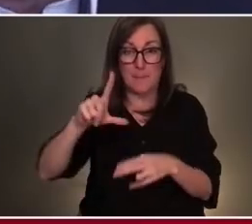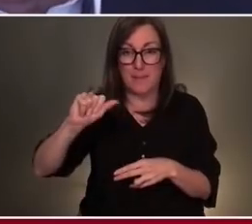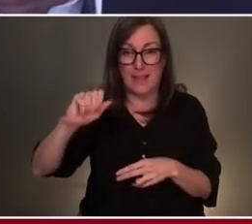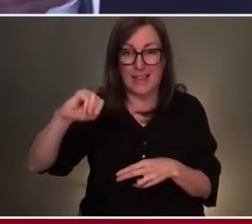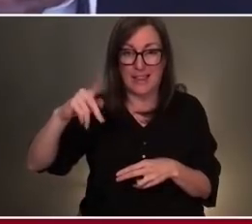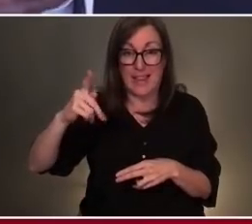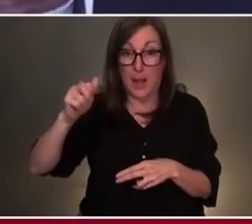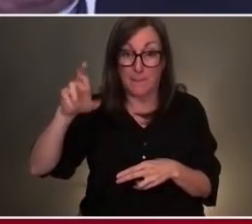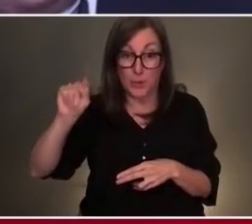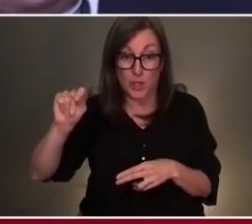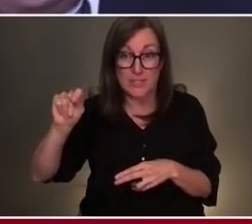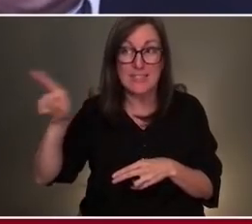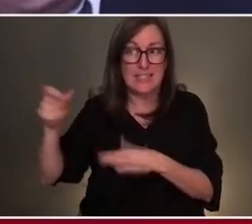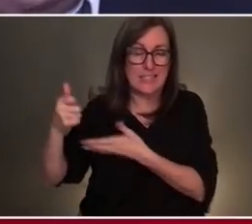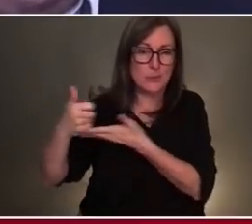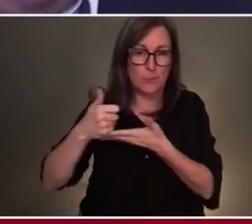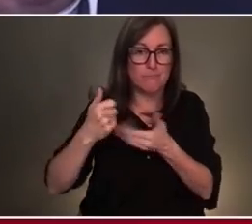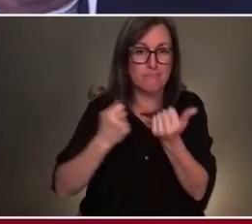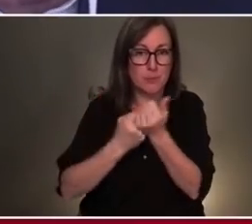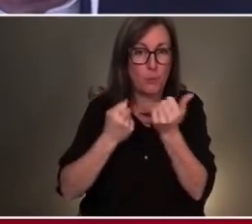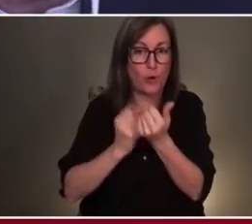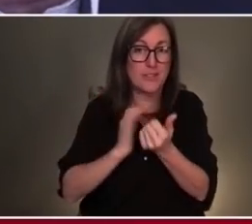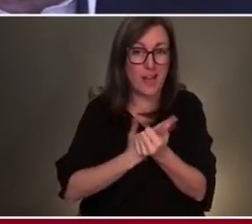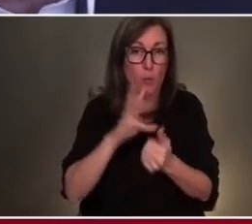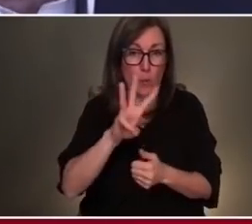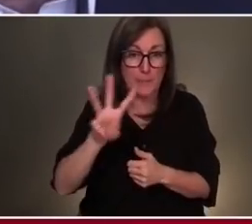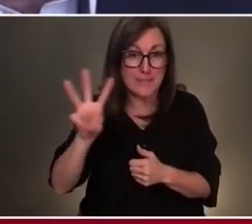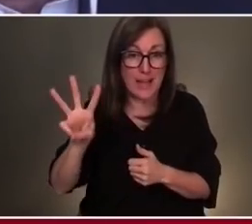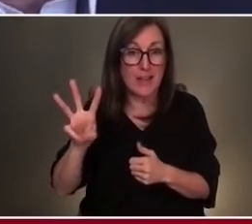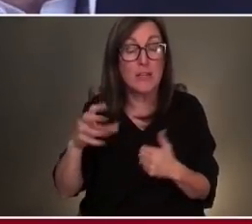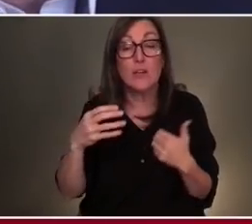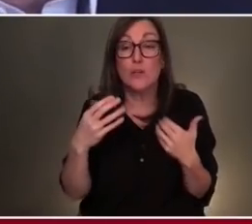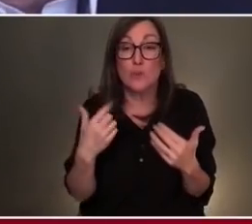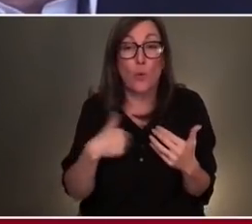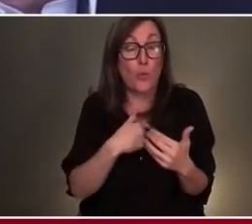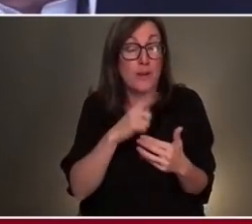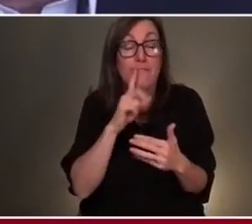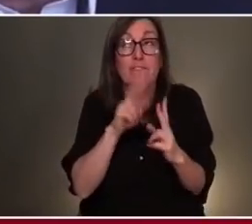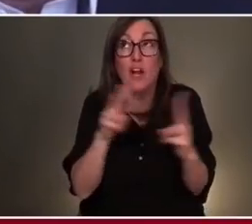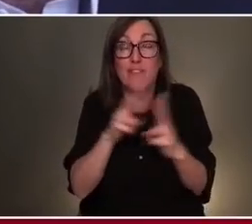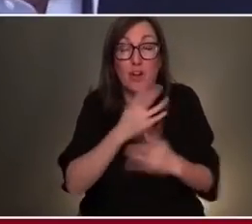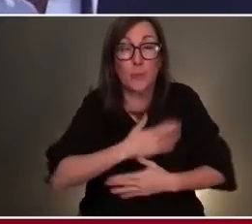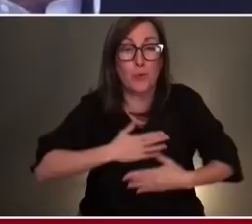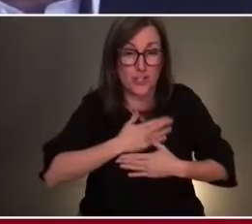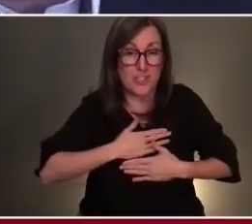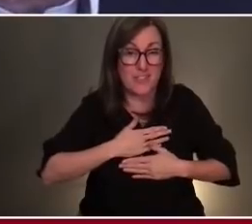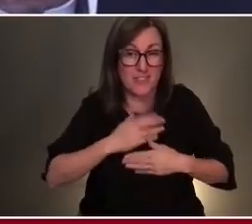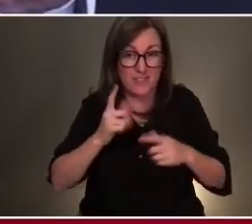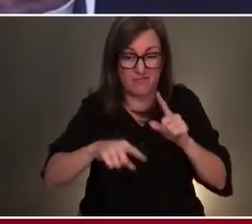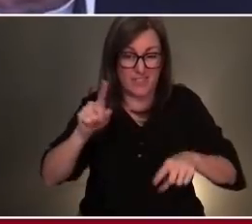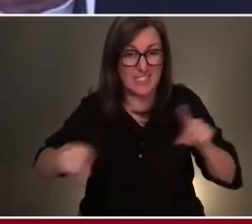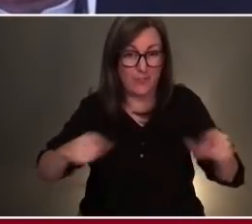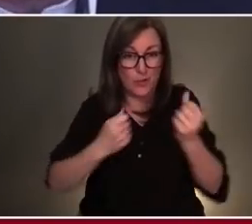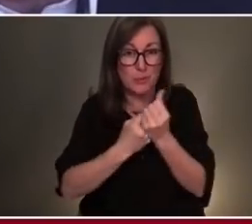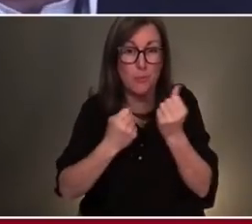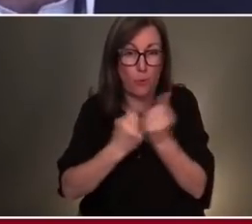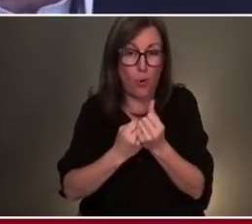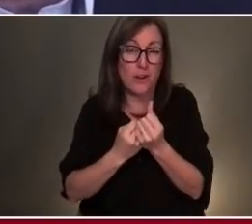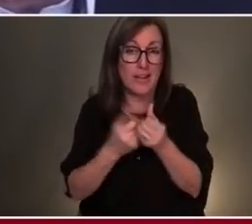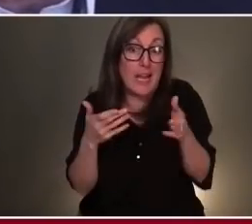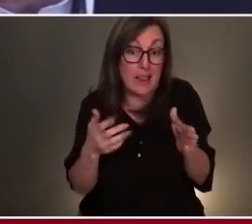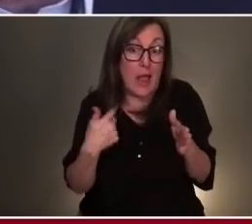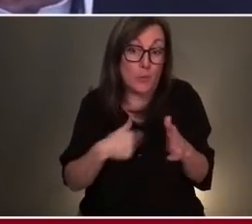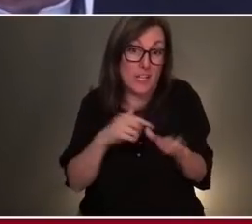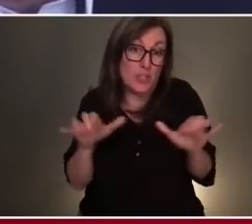So we have been very, very appreciative recipients of this kind of support because it's what allows us to do what otherwise